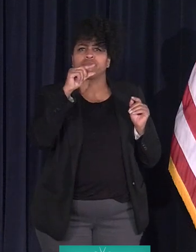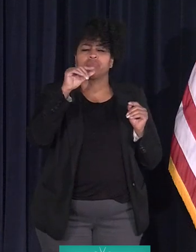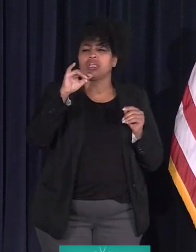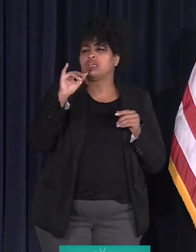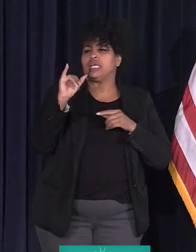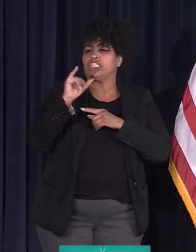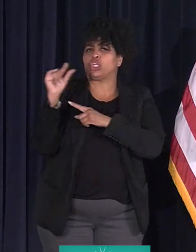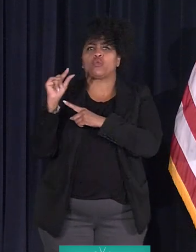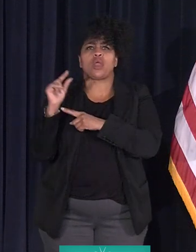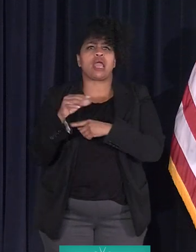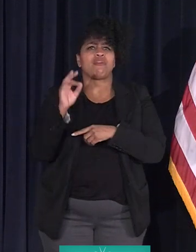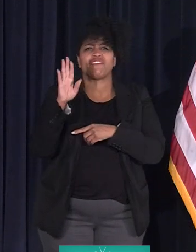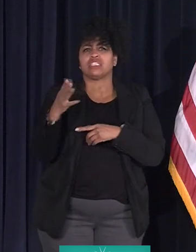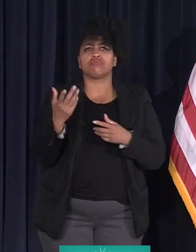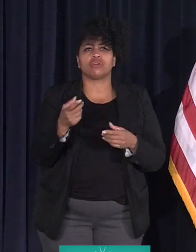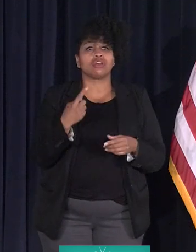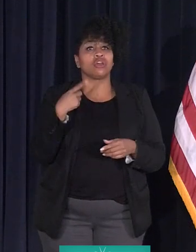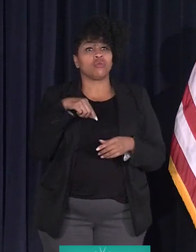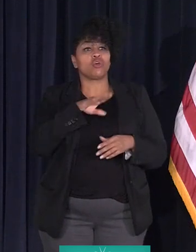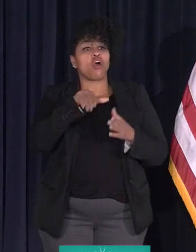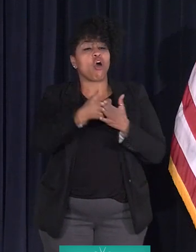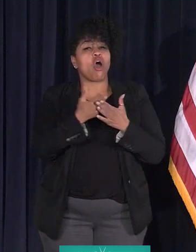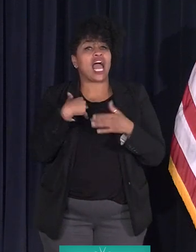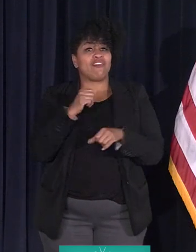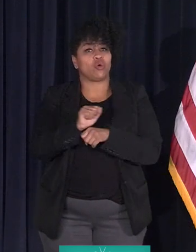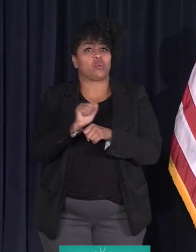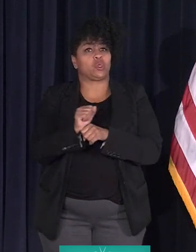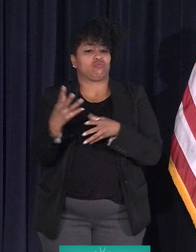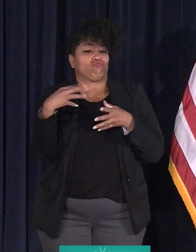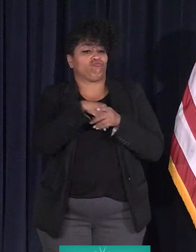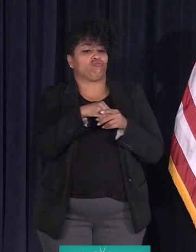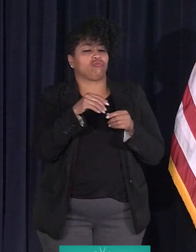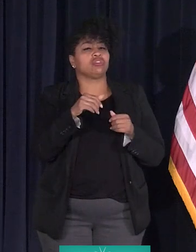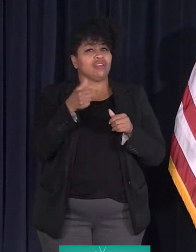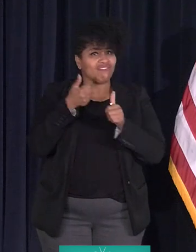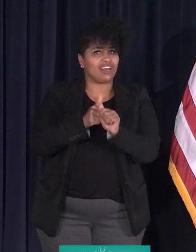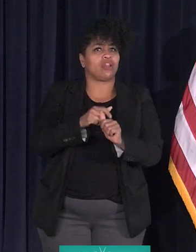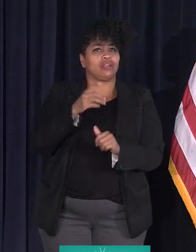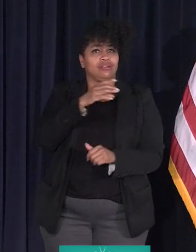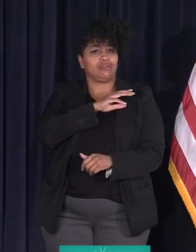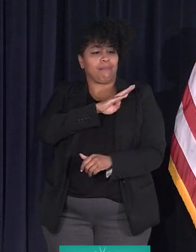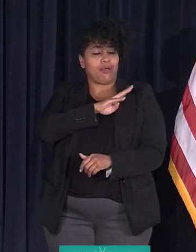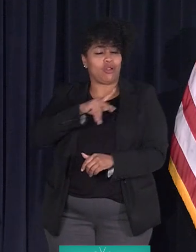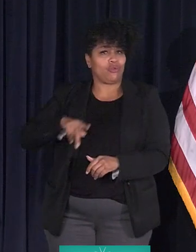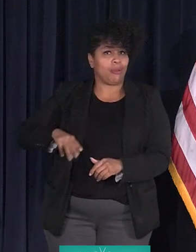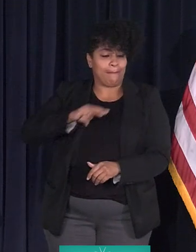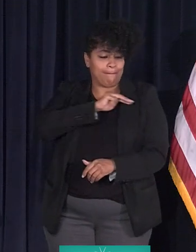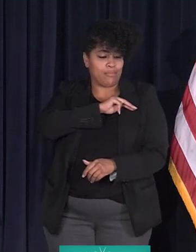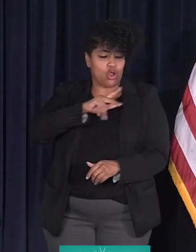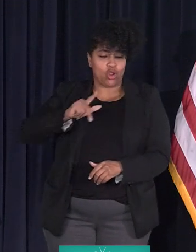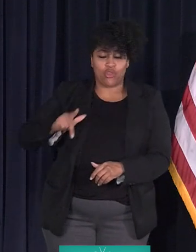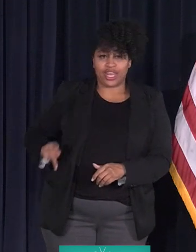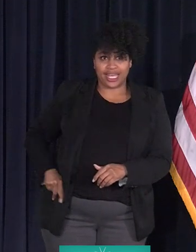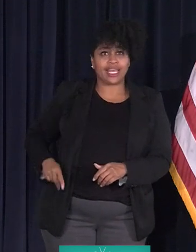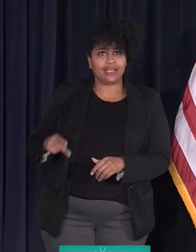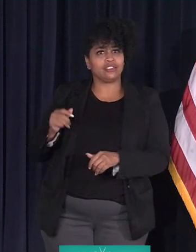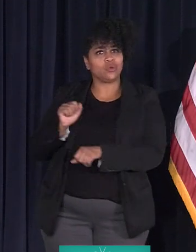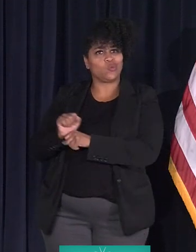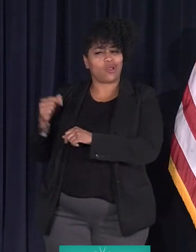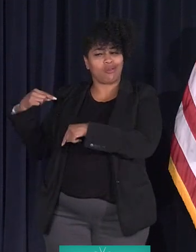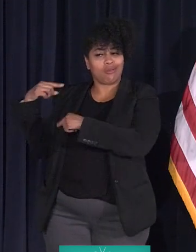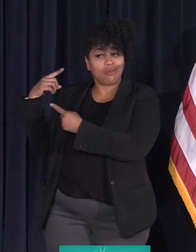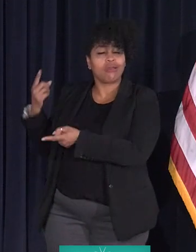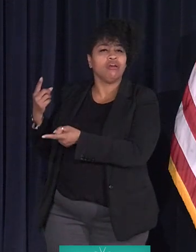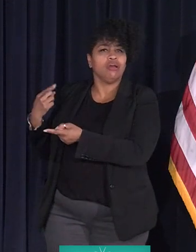in our journey toward the vision that Dr. King laid out so many years ago. Because at our very core, we are public servants,